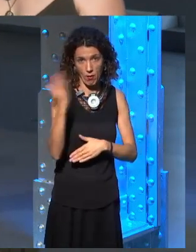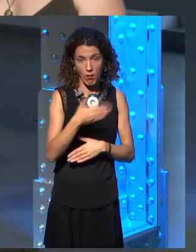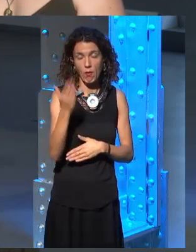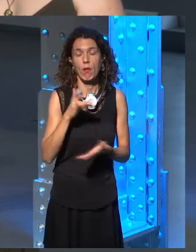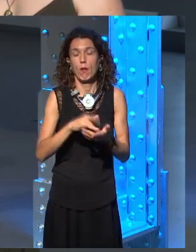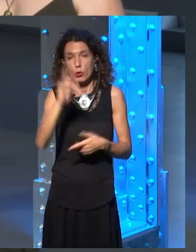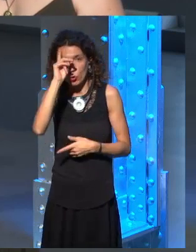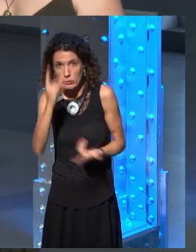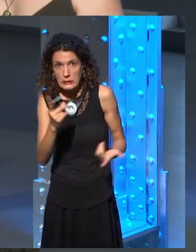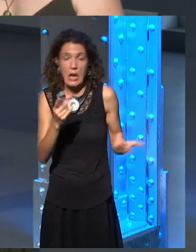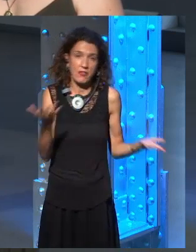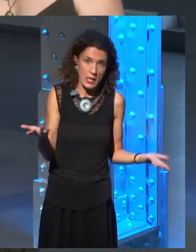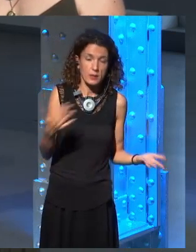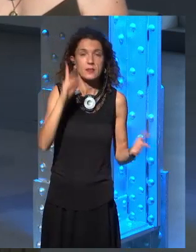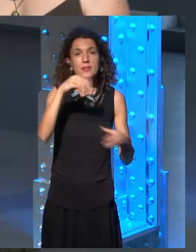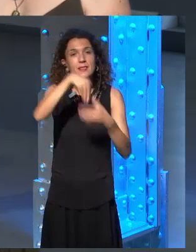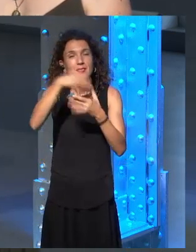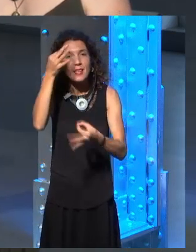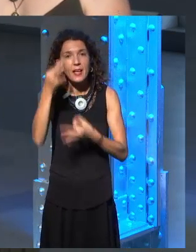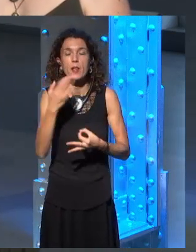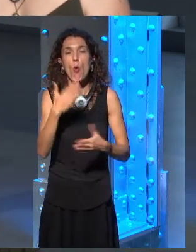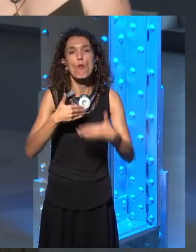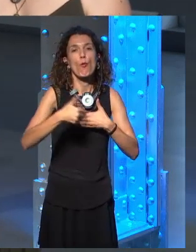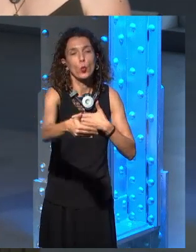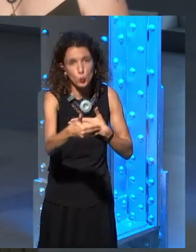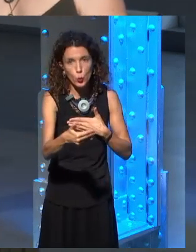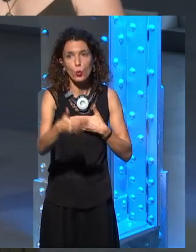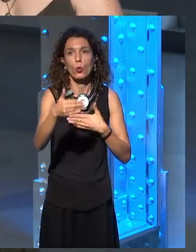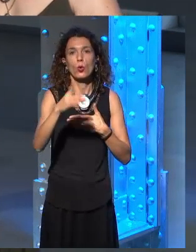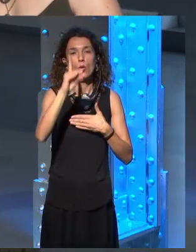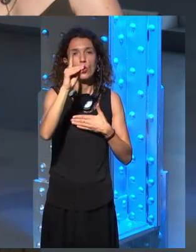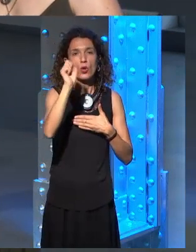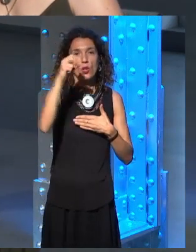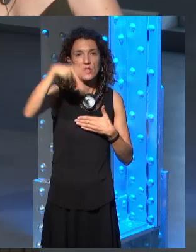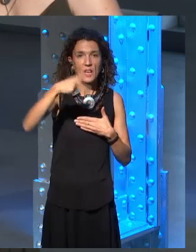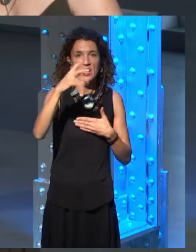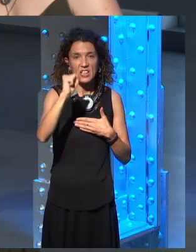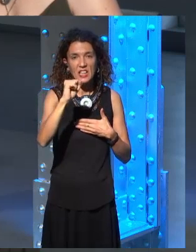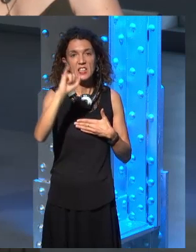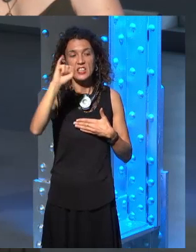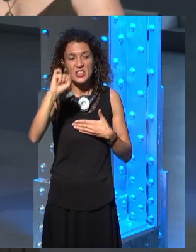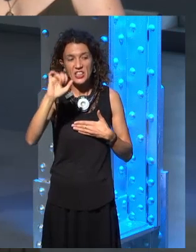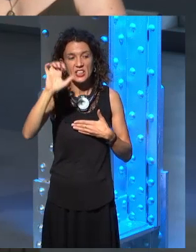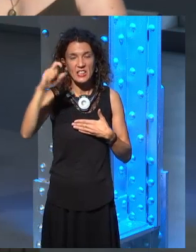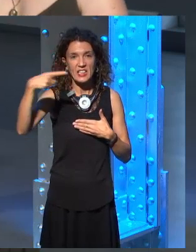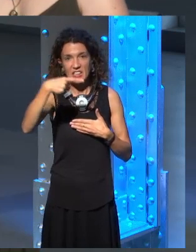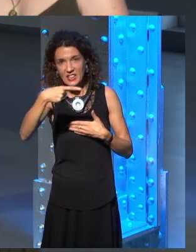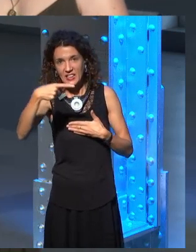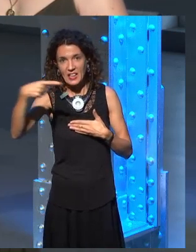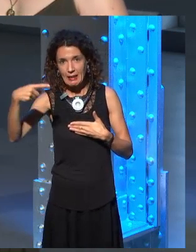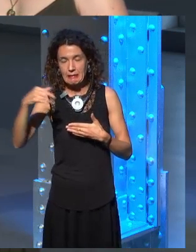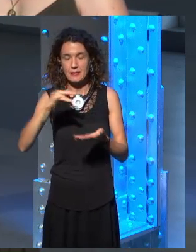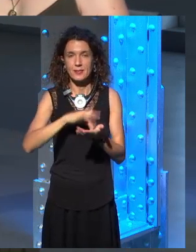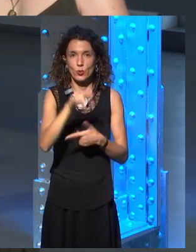novellas. And there he had some ideas about what was going to happen. And he would, he'd be going